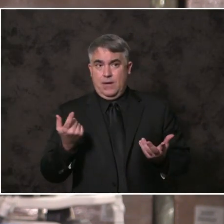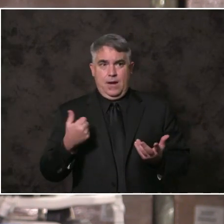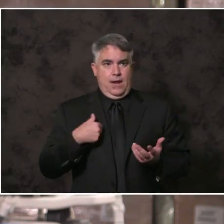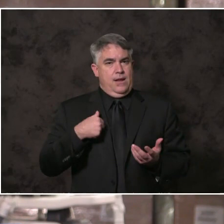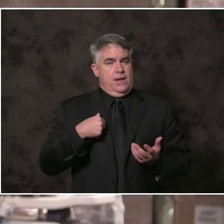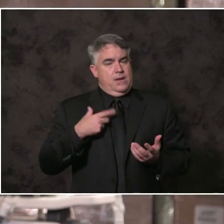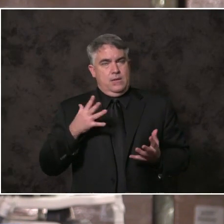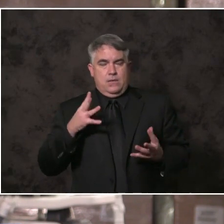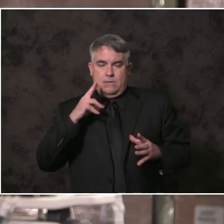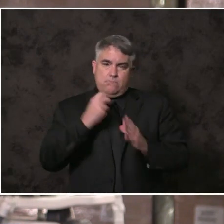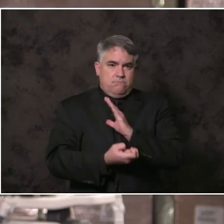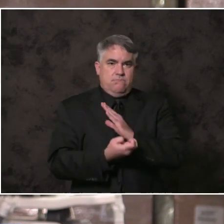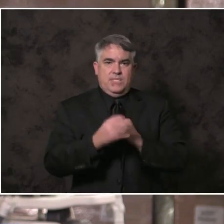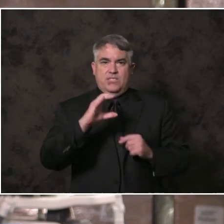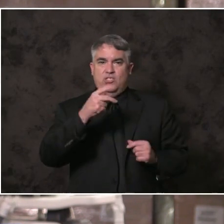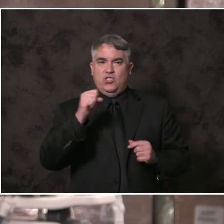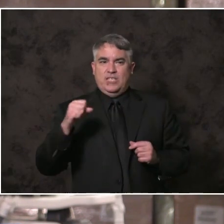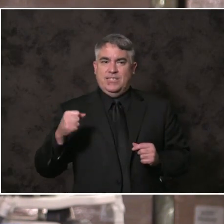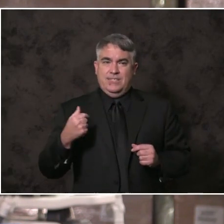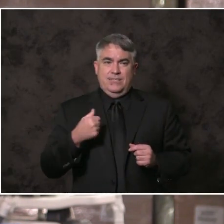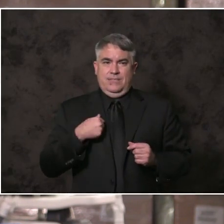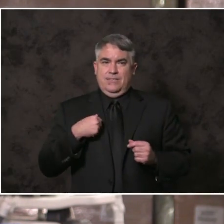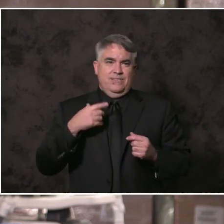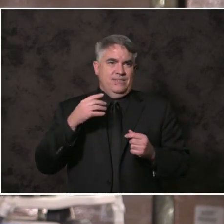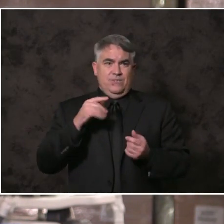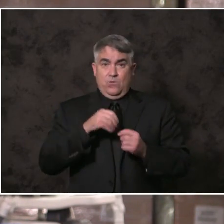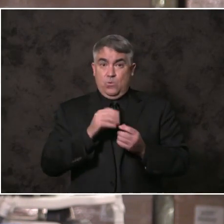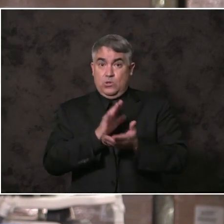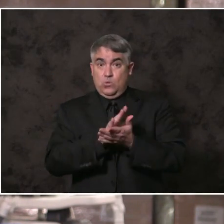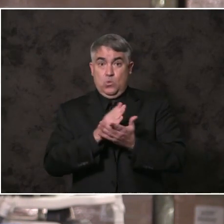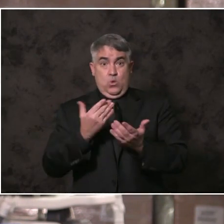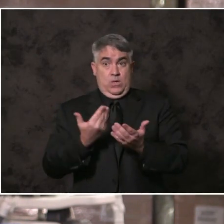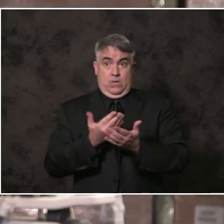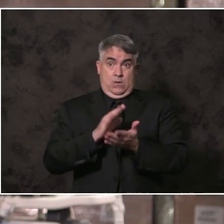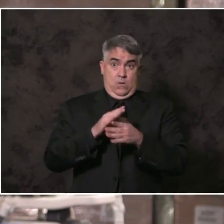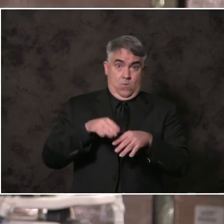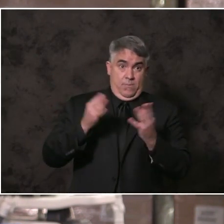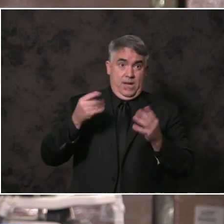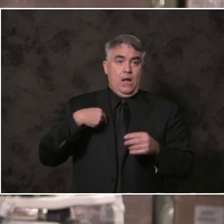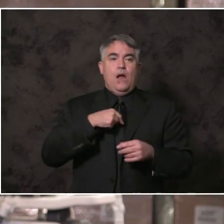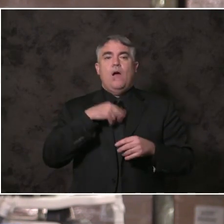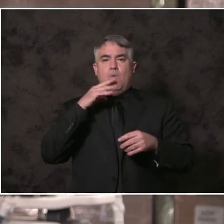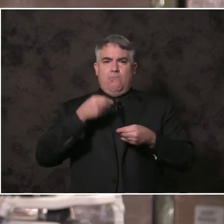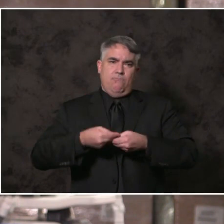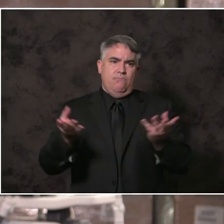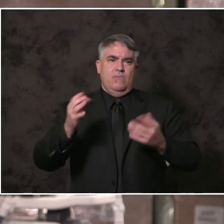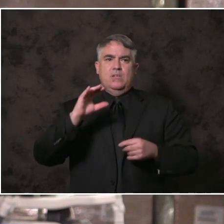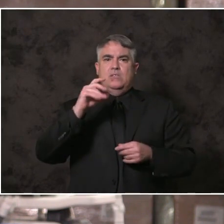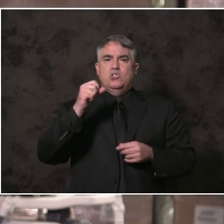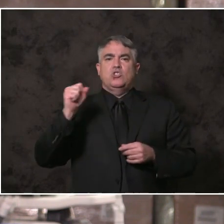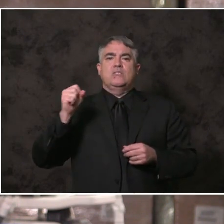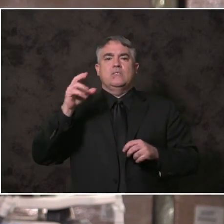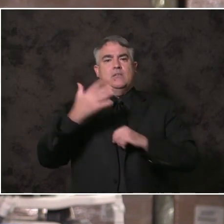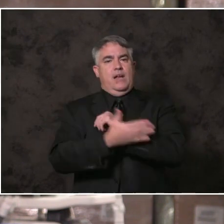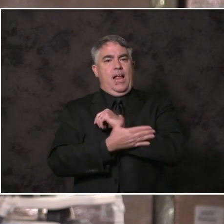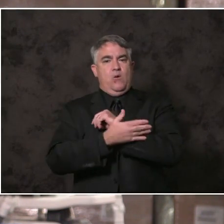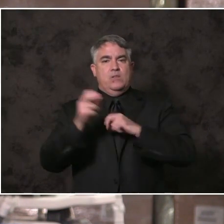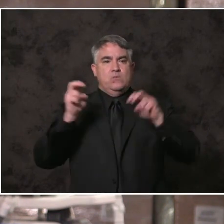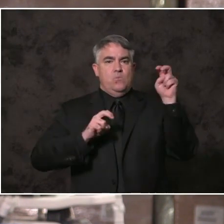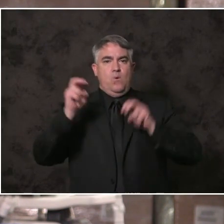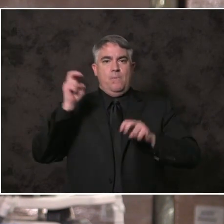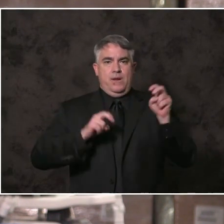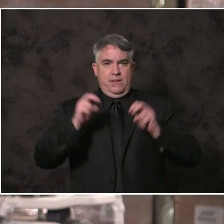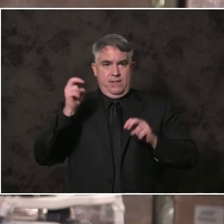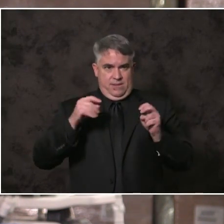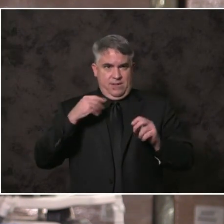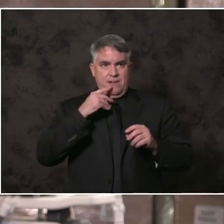in the new year, with a new school year, my office will provide a countywide chess program for students in underserved communities